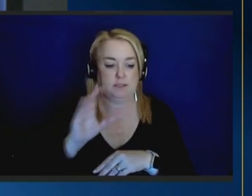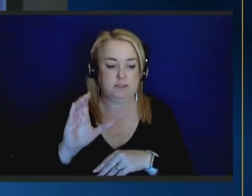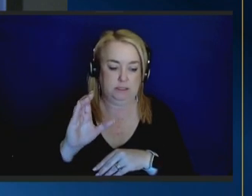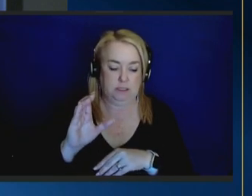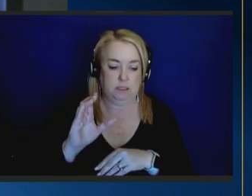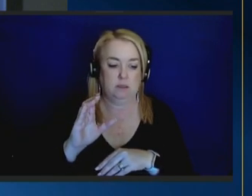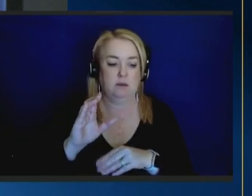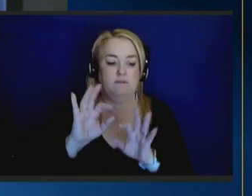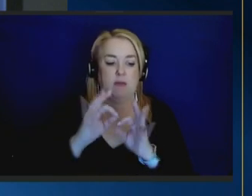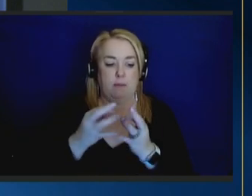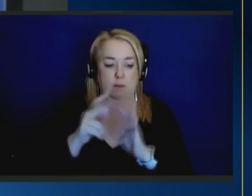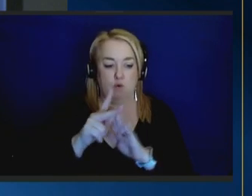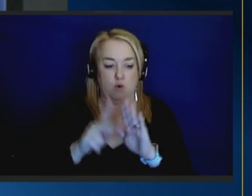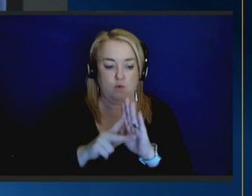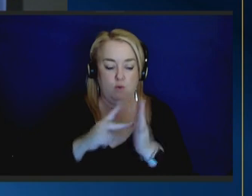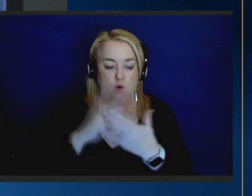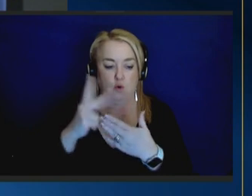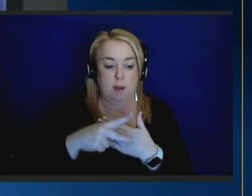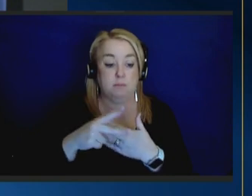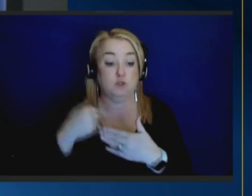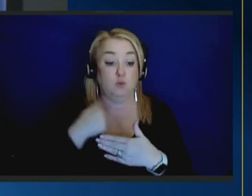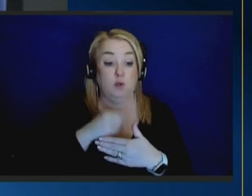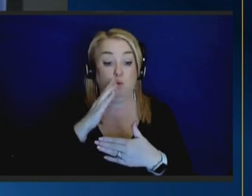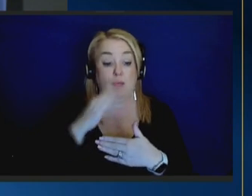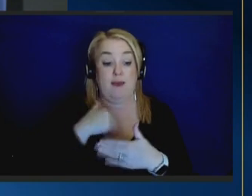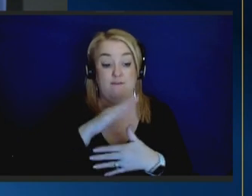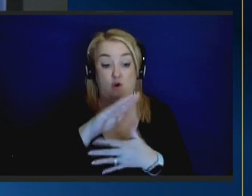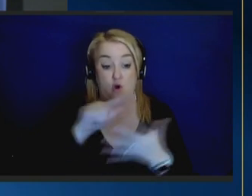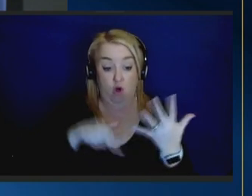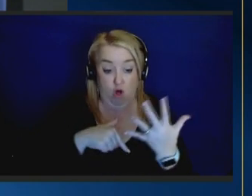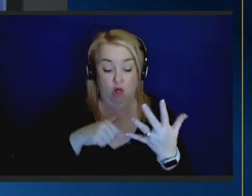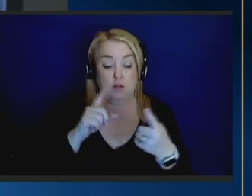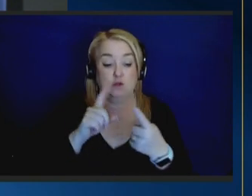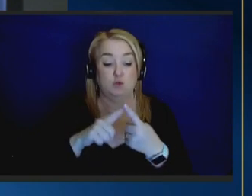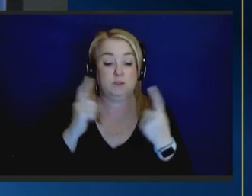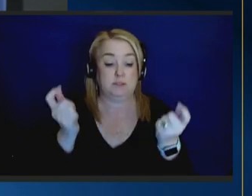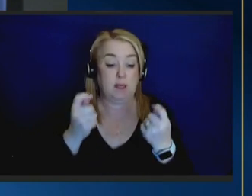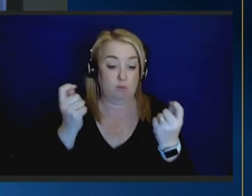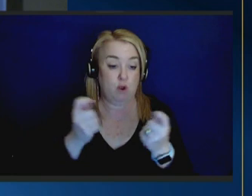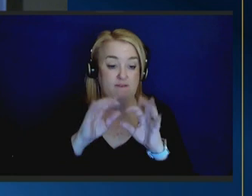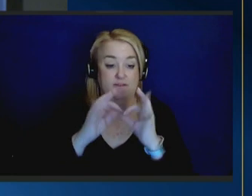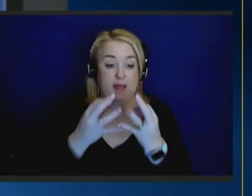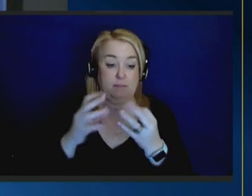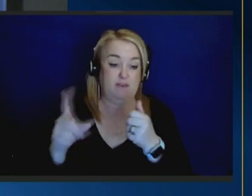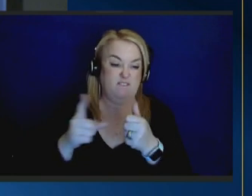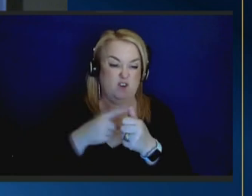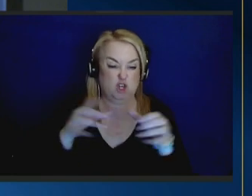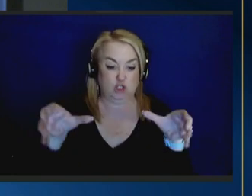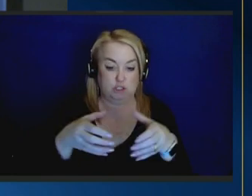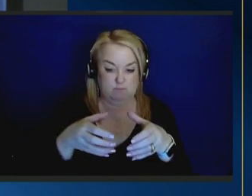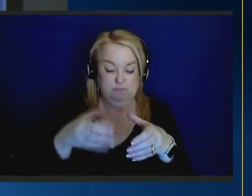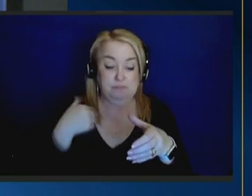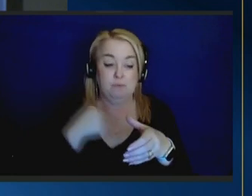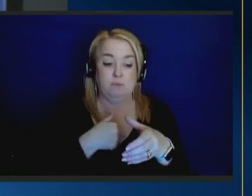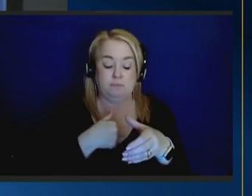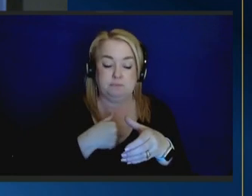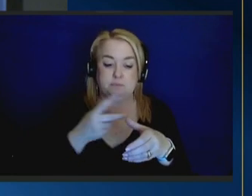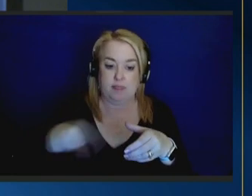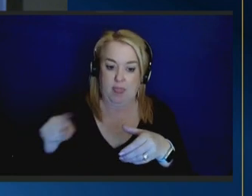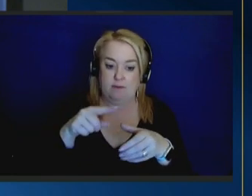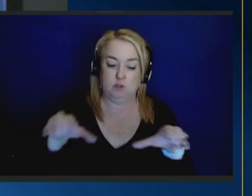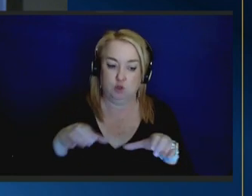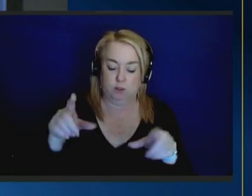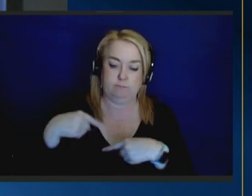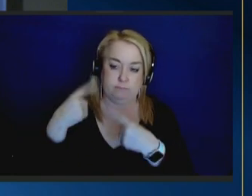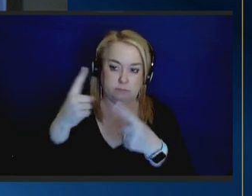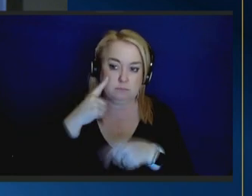today's activities to celebrate families first and all of them have been doing this for quite some time and to each and